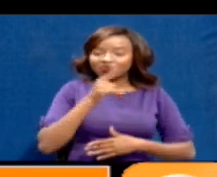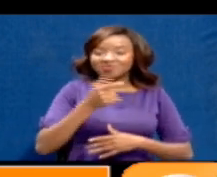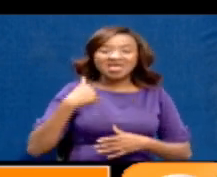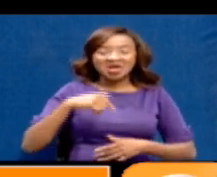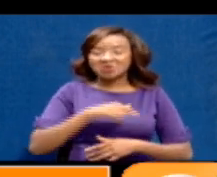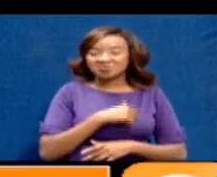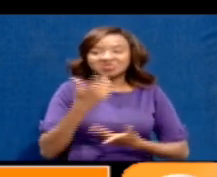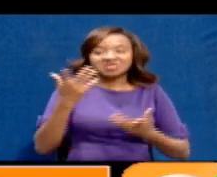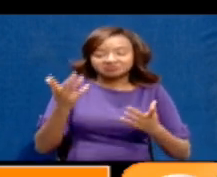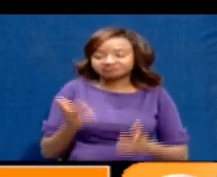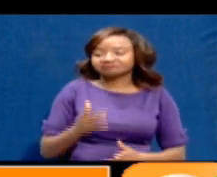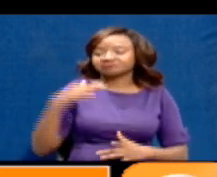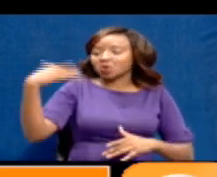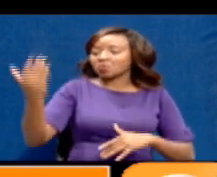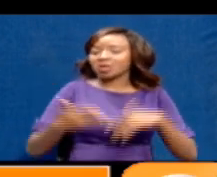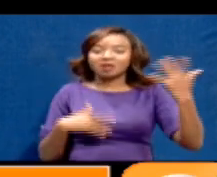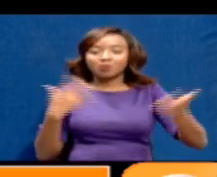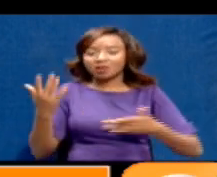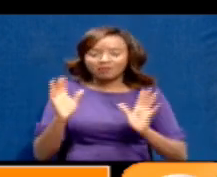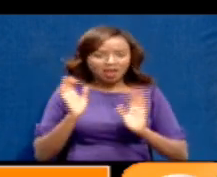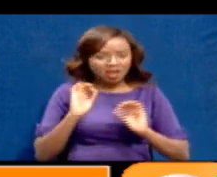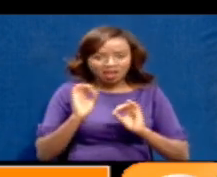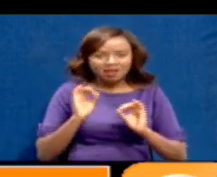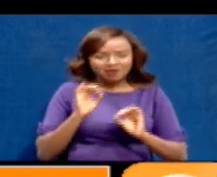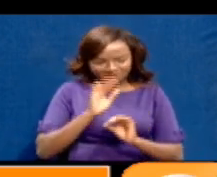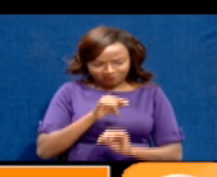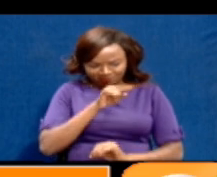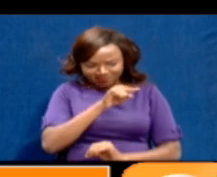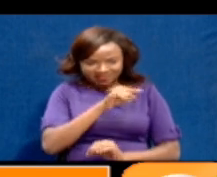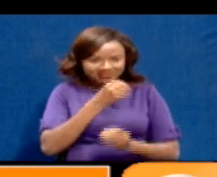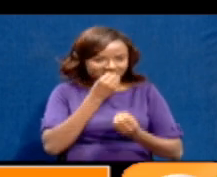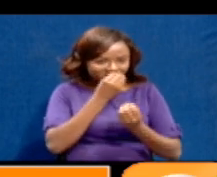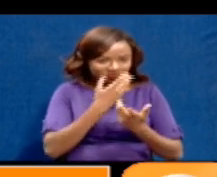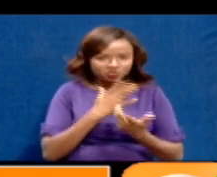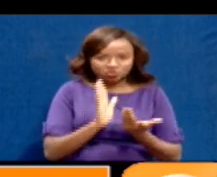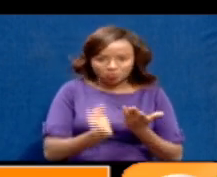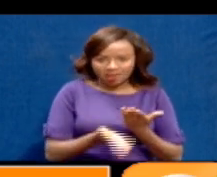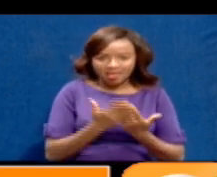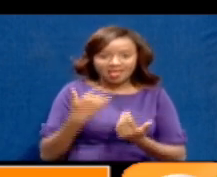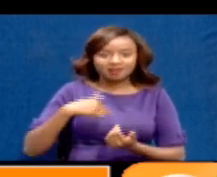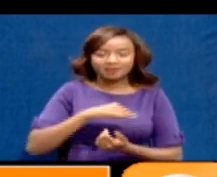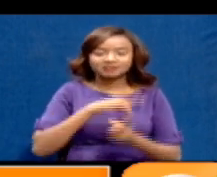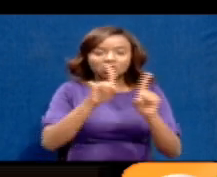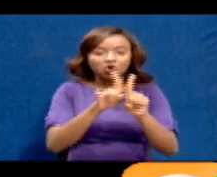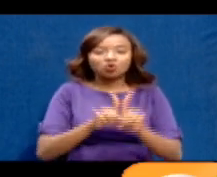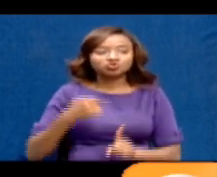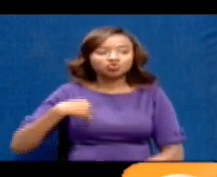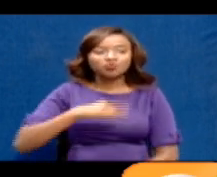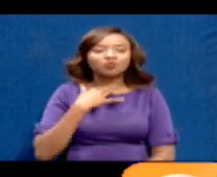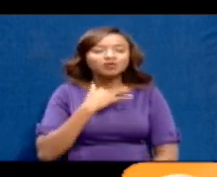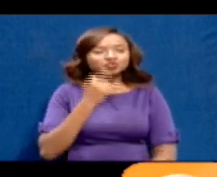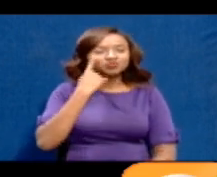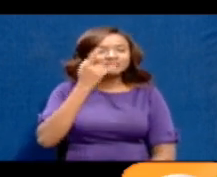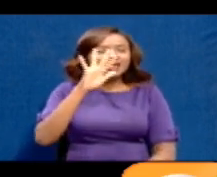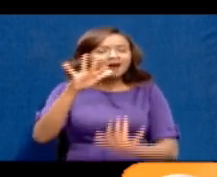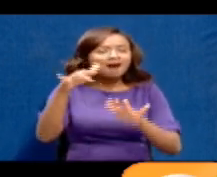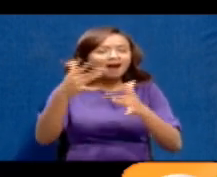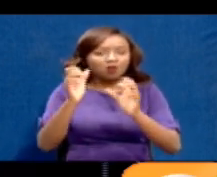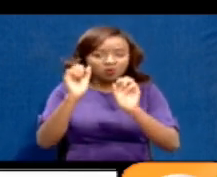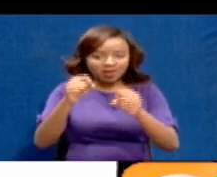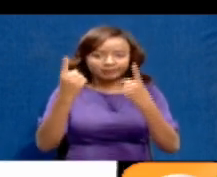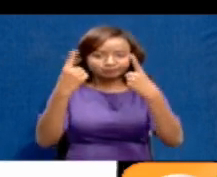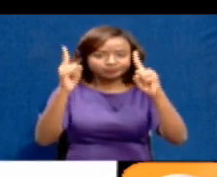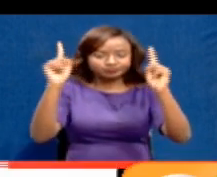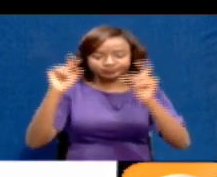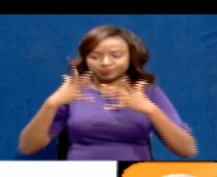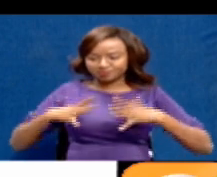reminder of the 21-day period. We are looking at how can we be able to achieve mass testing and then